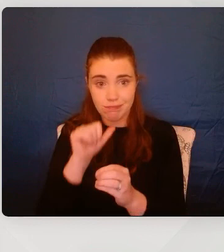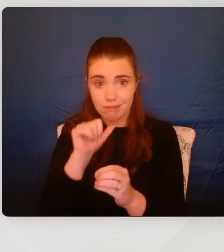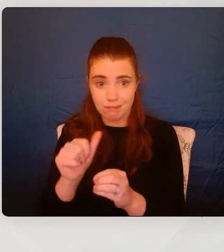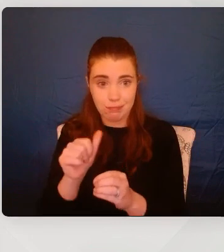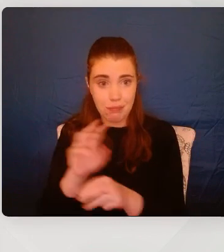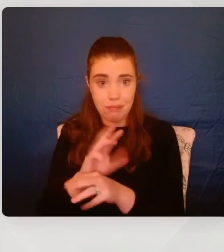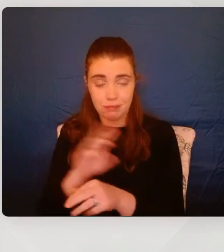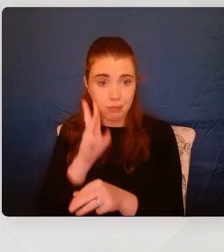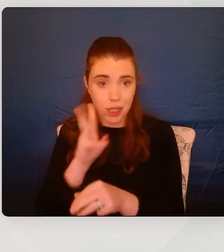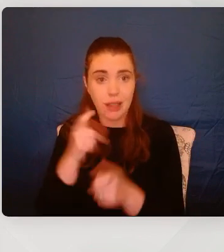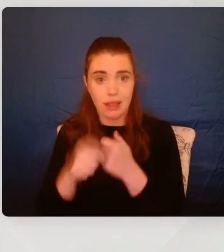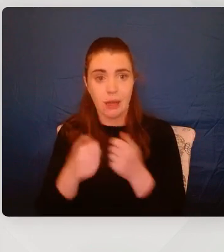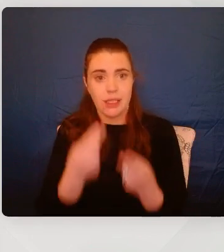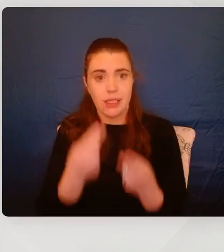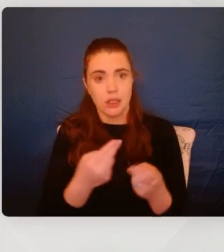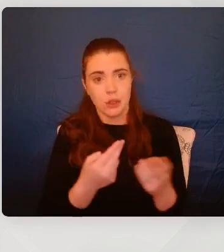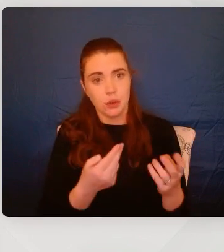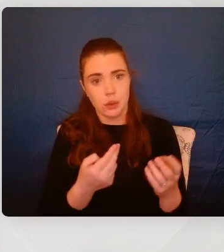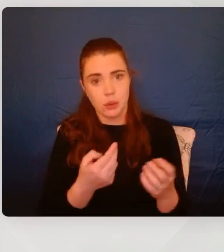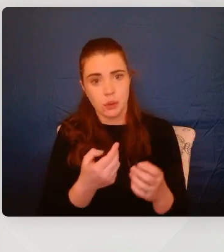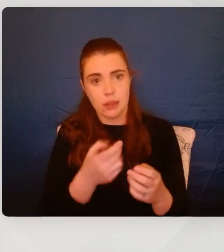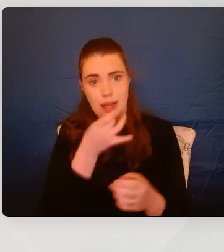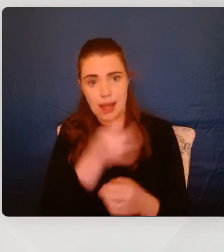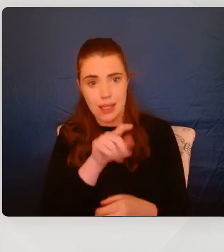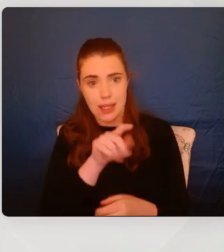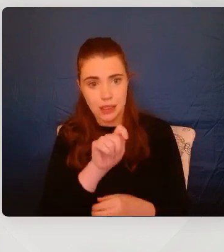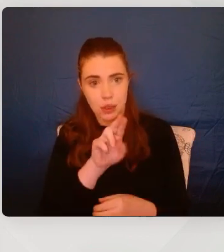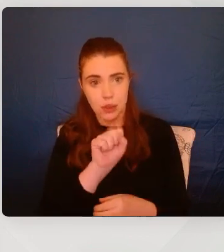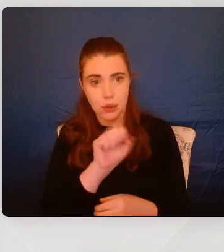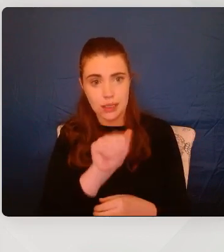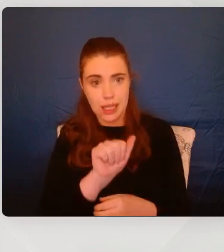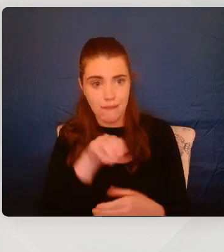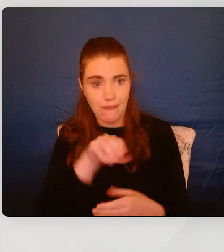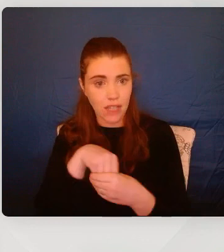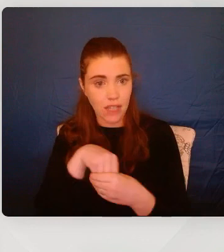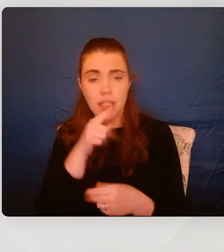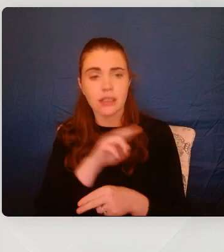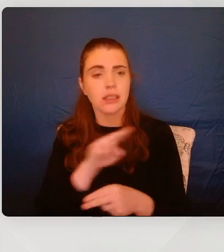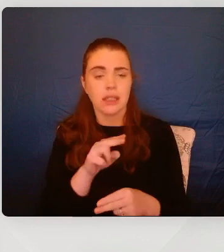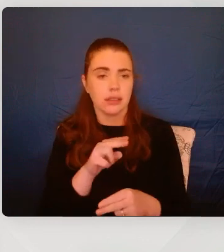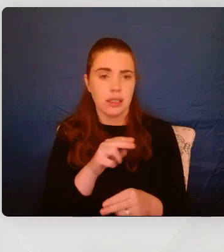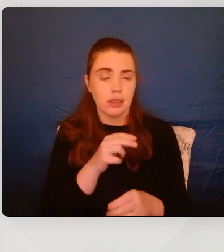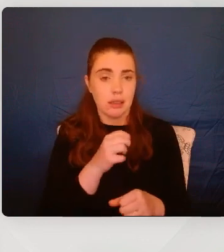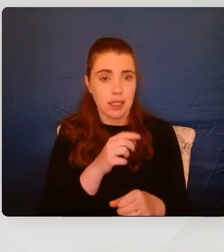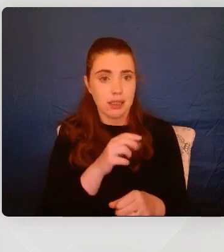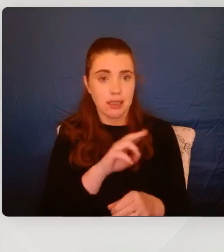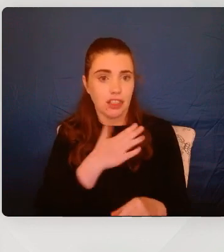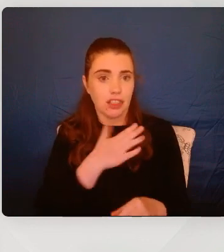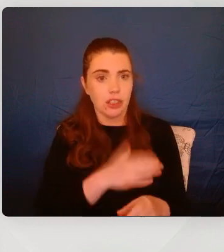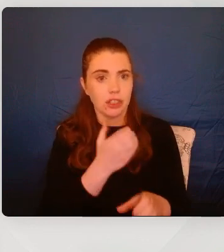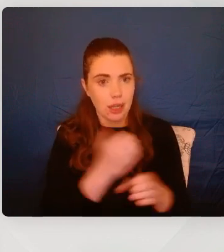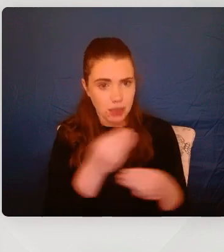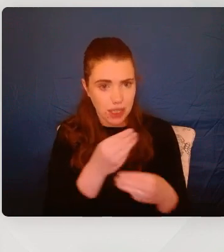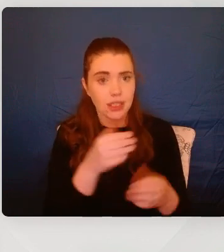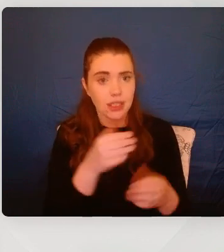to involve TUSA to find out, not in terms of necessarily a child protection piece, which could occur. But TUSA is more than just child protection. It's also